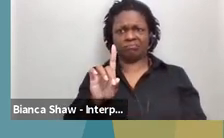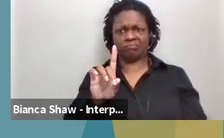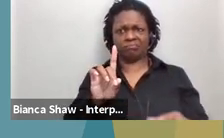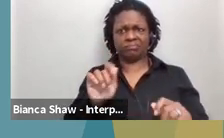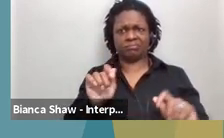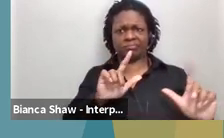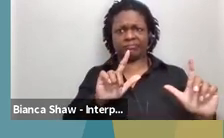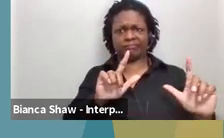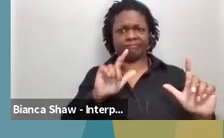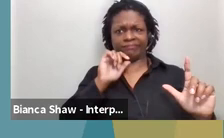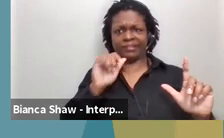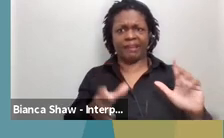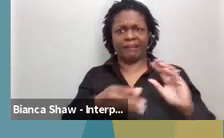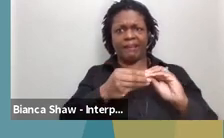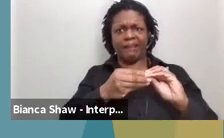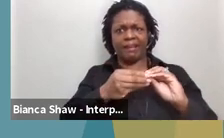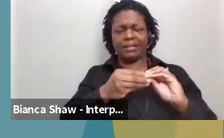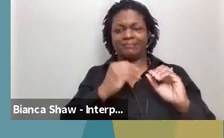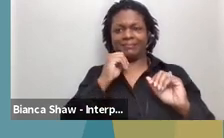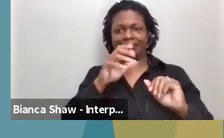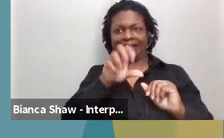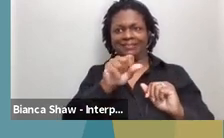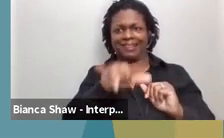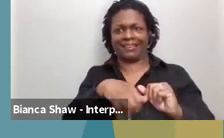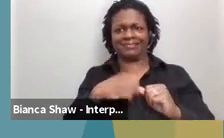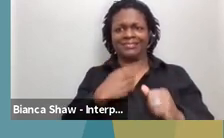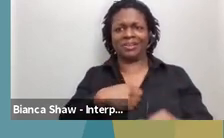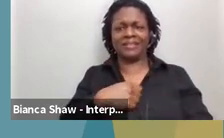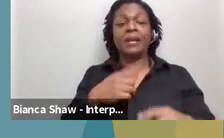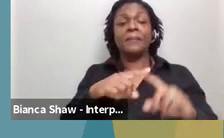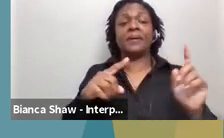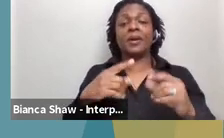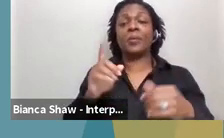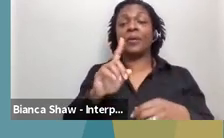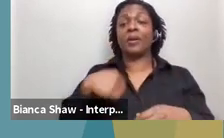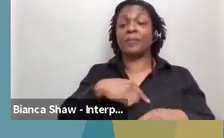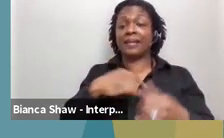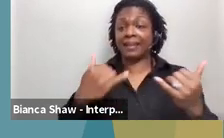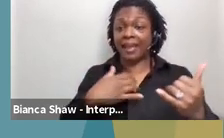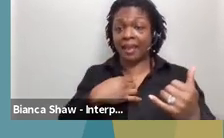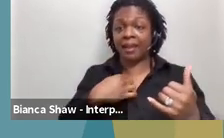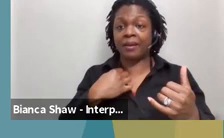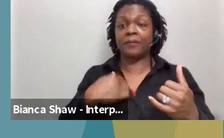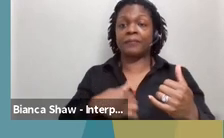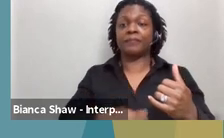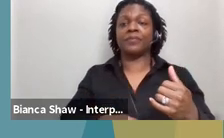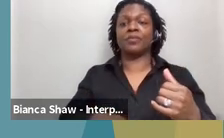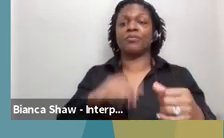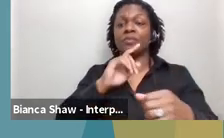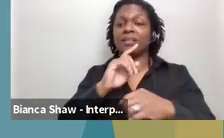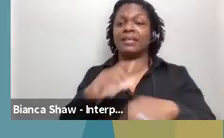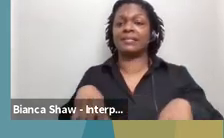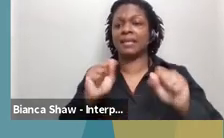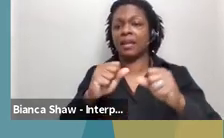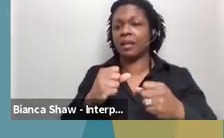must have not got added and we didn't catch it. Um, one of the, what, where we are now is really taking a look at, um,